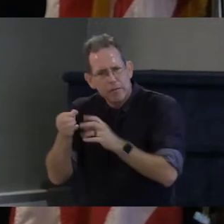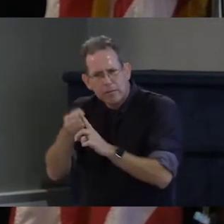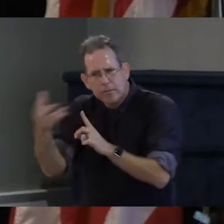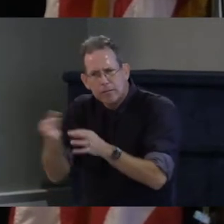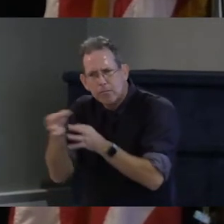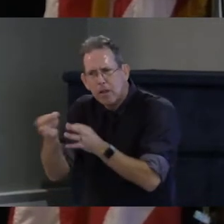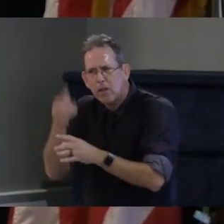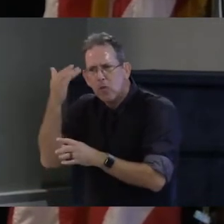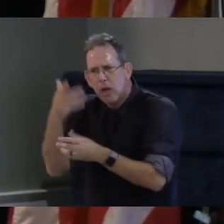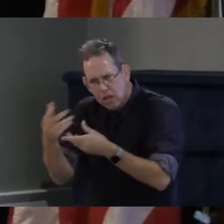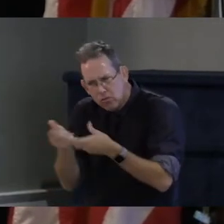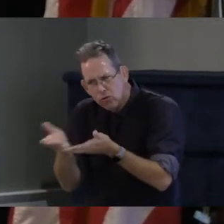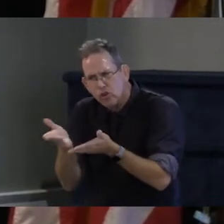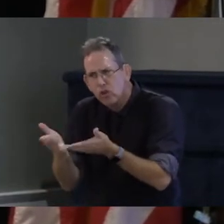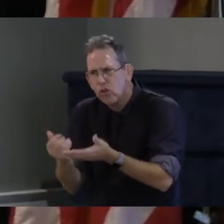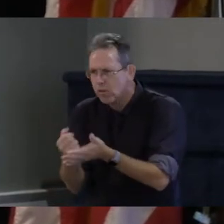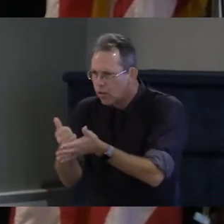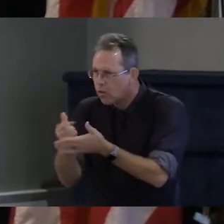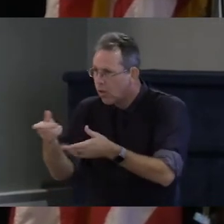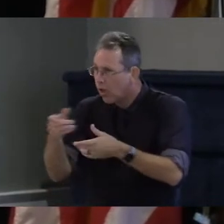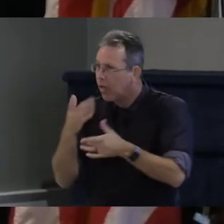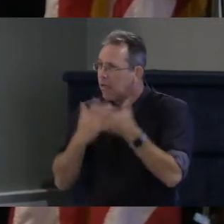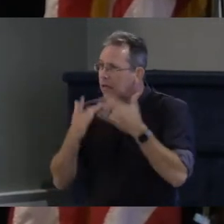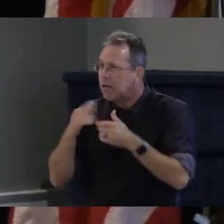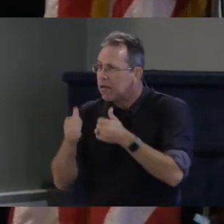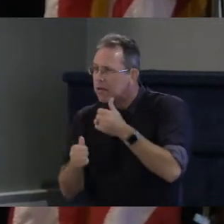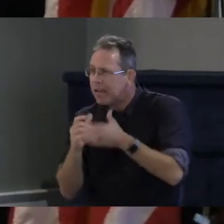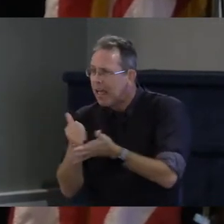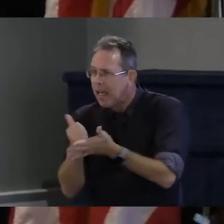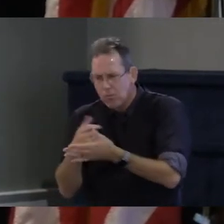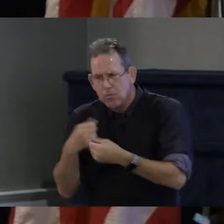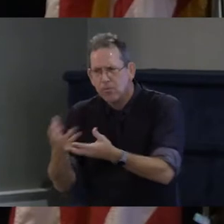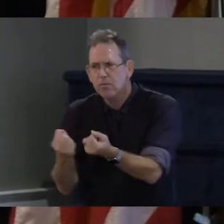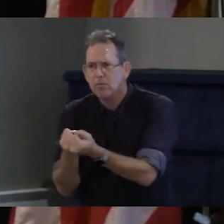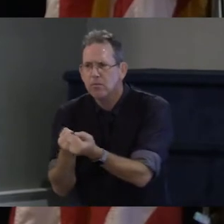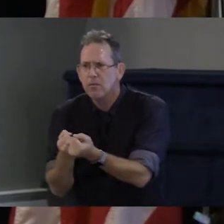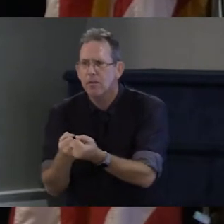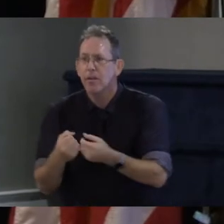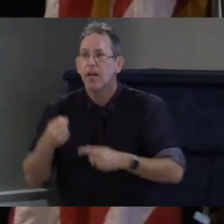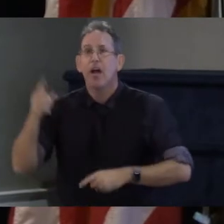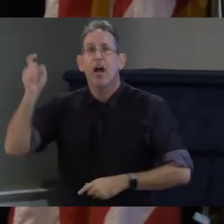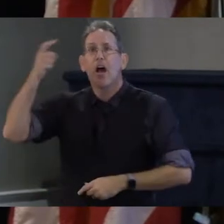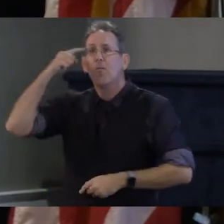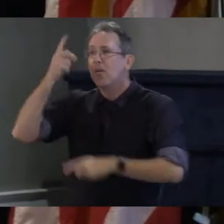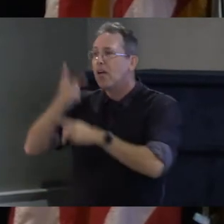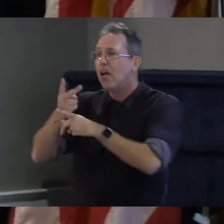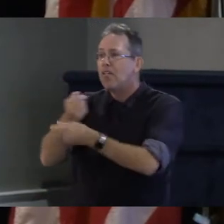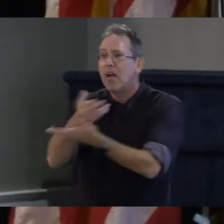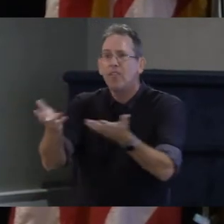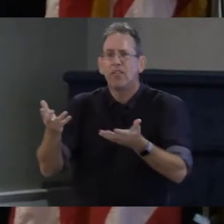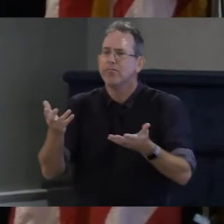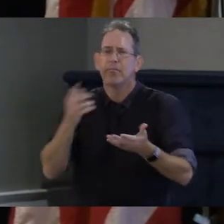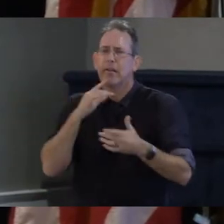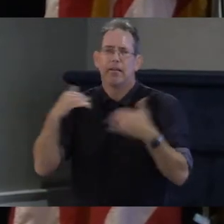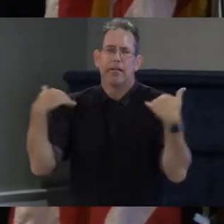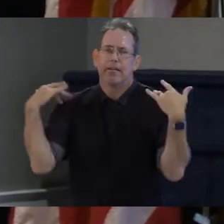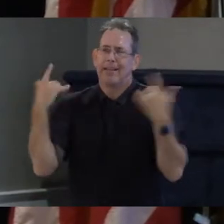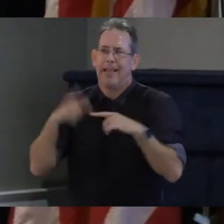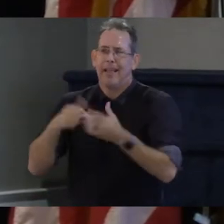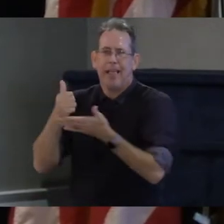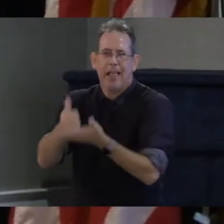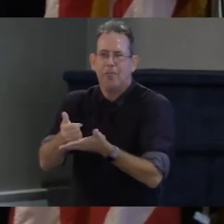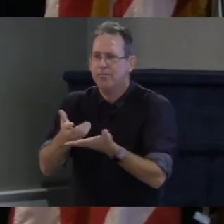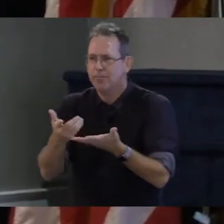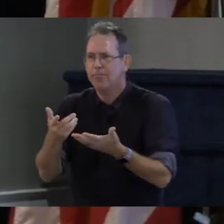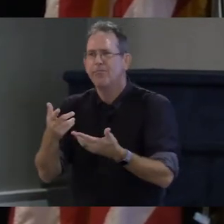communities because again the government just can't do everything and a bureaucratic system does not have the capability